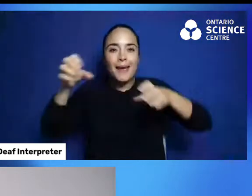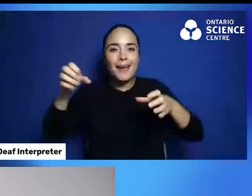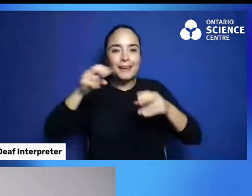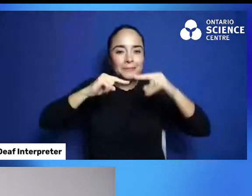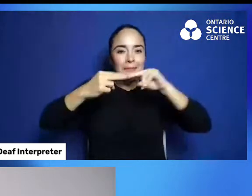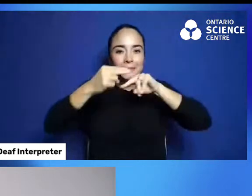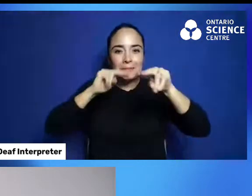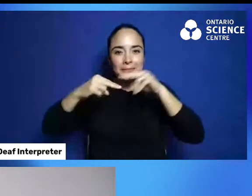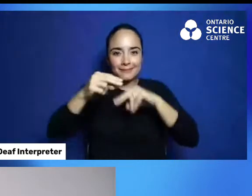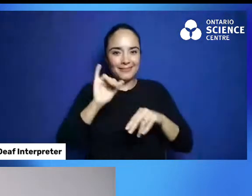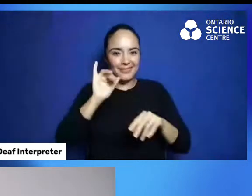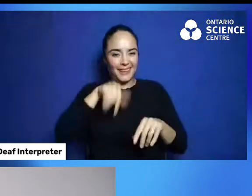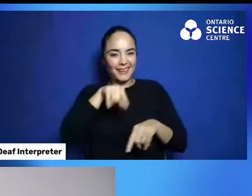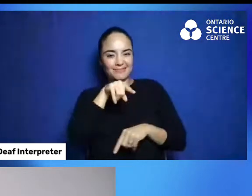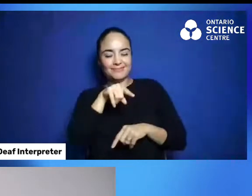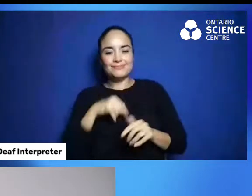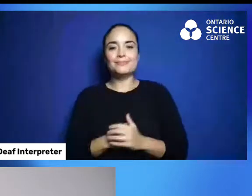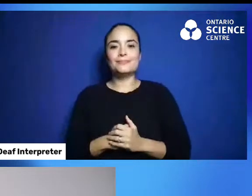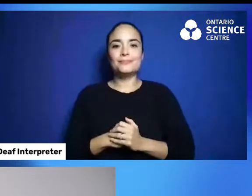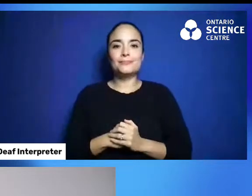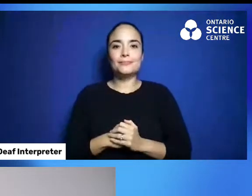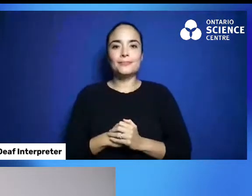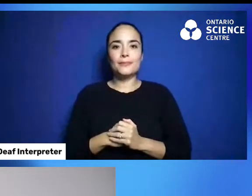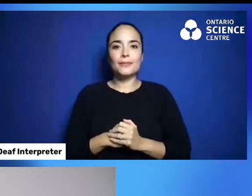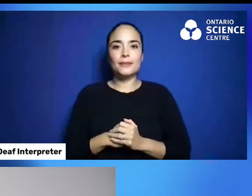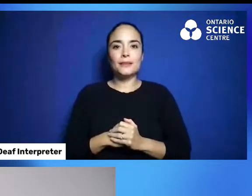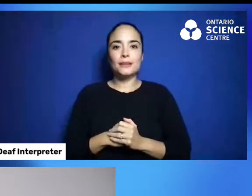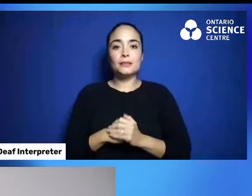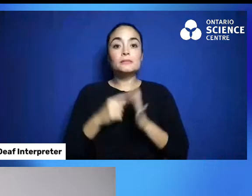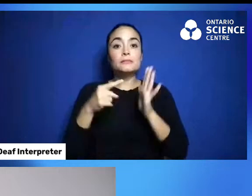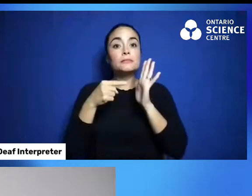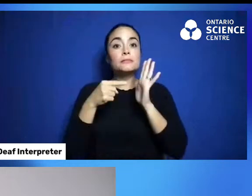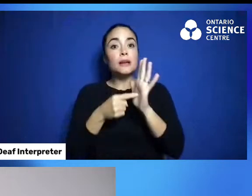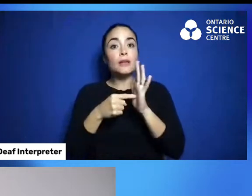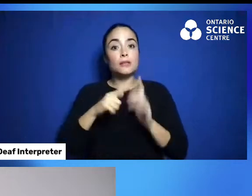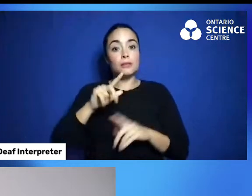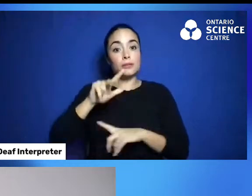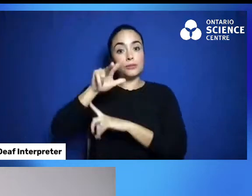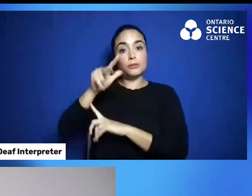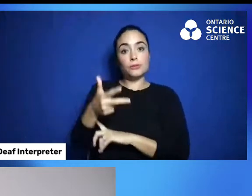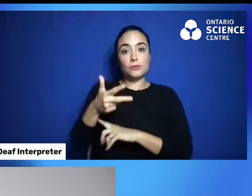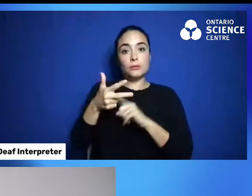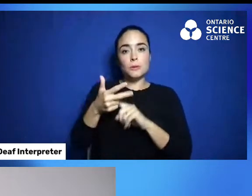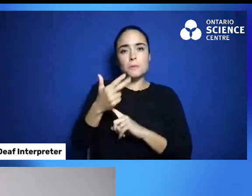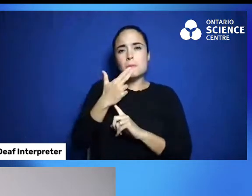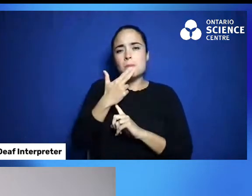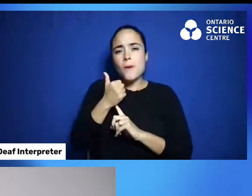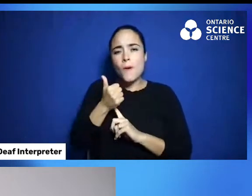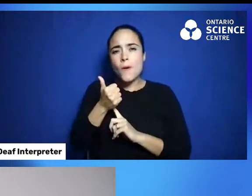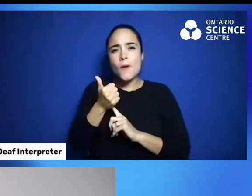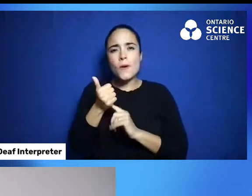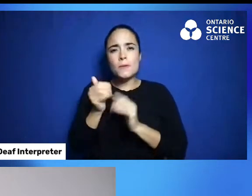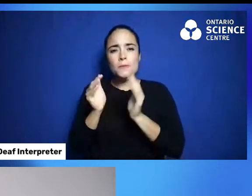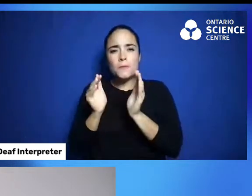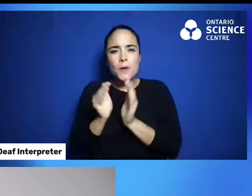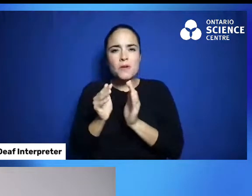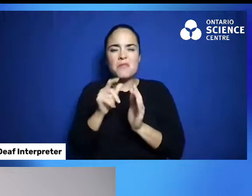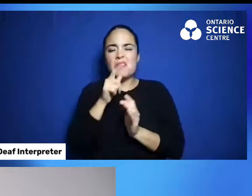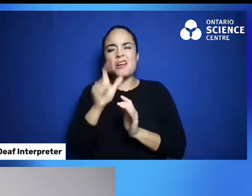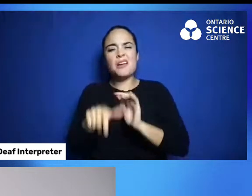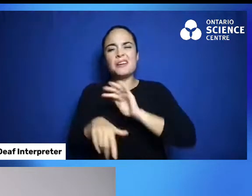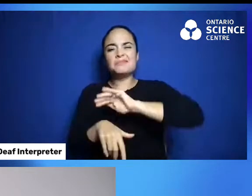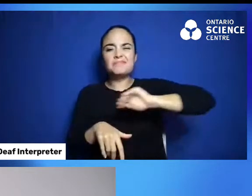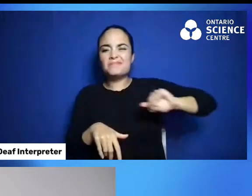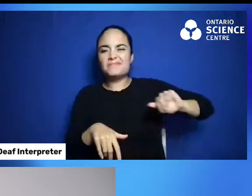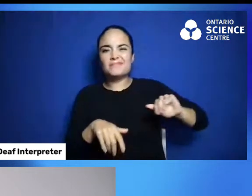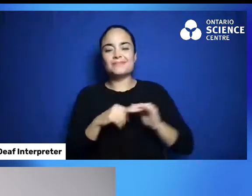So, here are two examples. I have this smaller one that I made as well, but I don't need this one. So, I'm just going to give it a little toss.